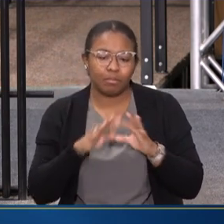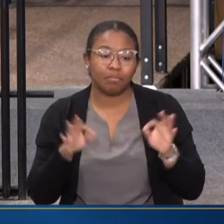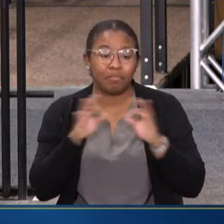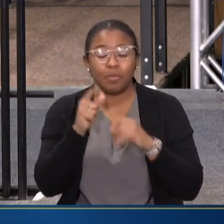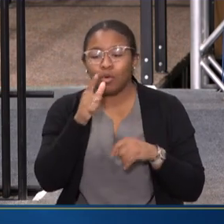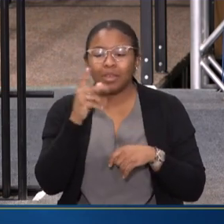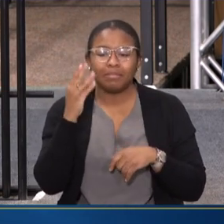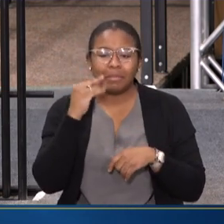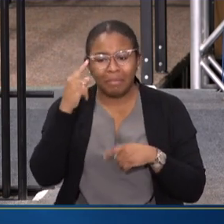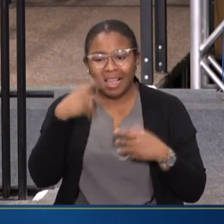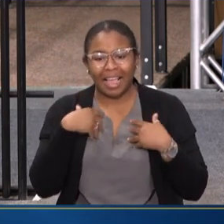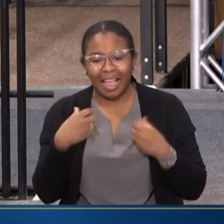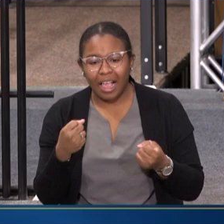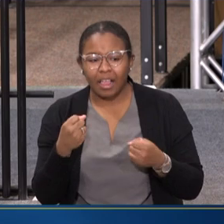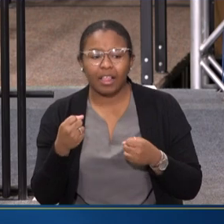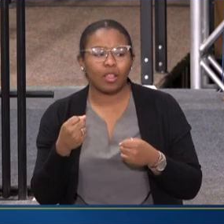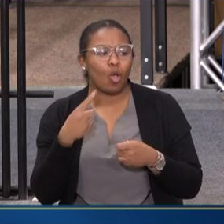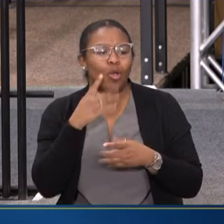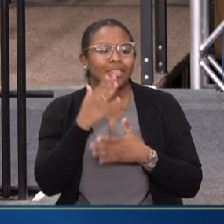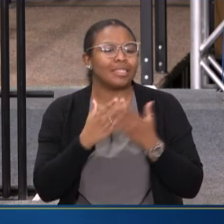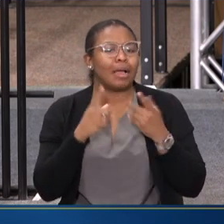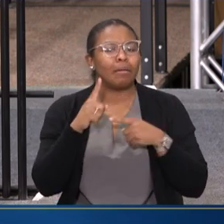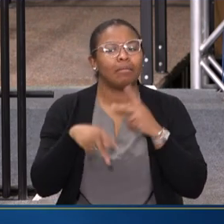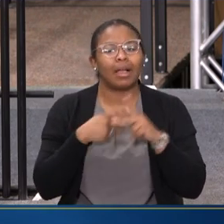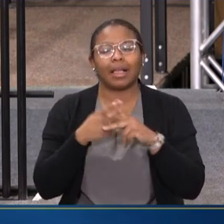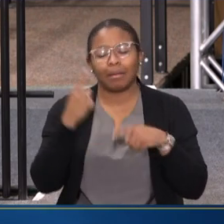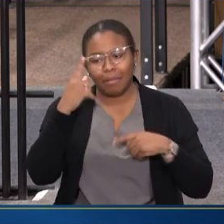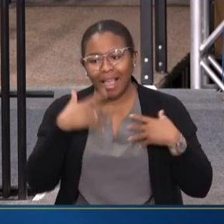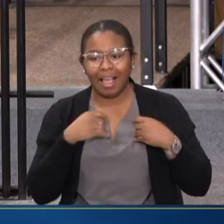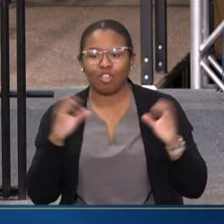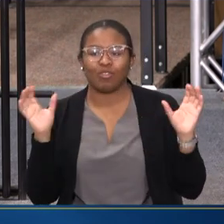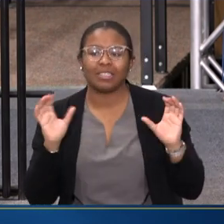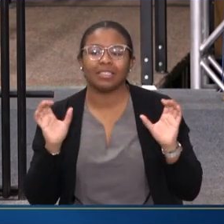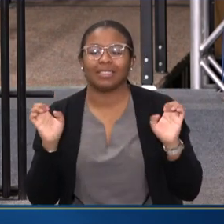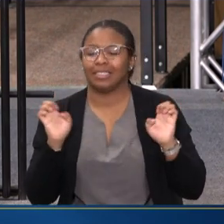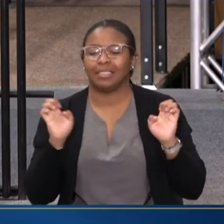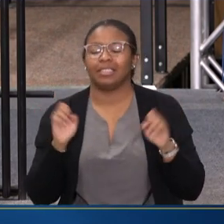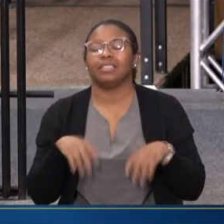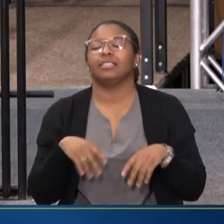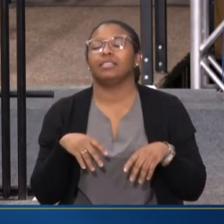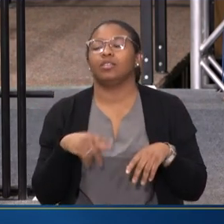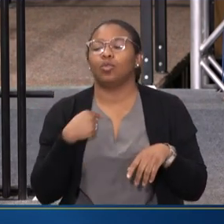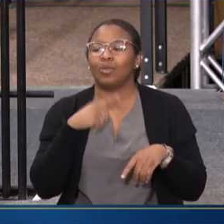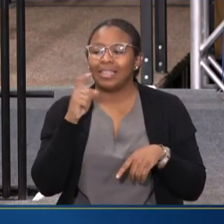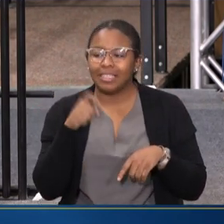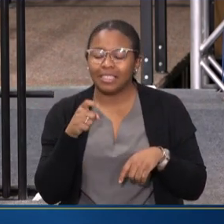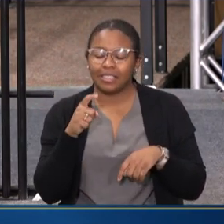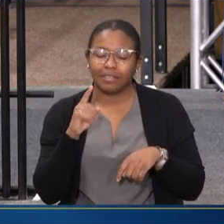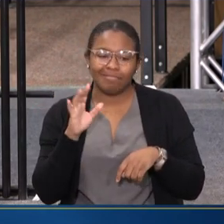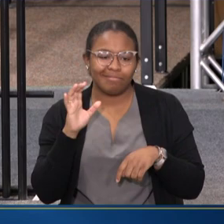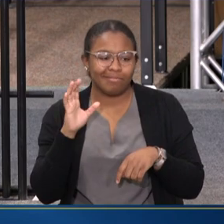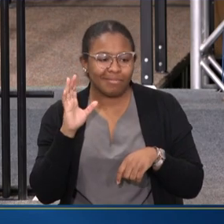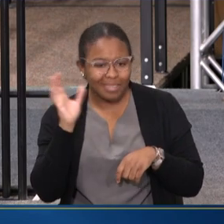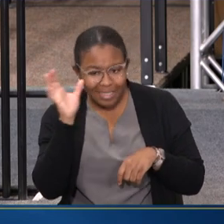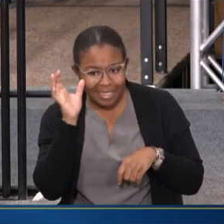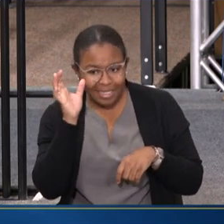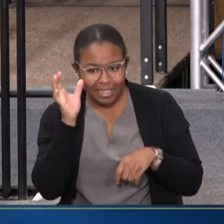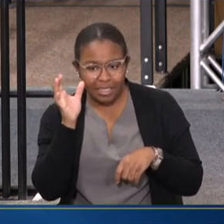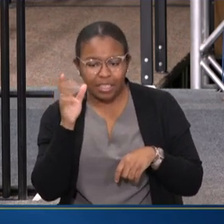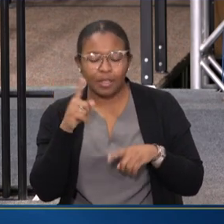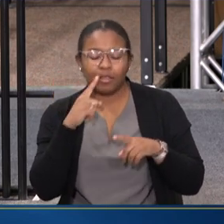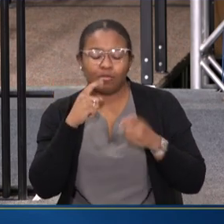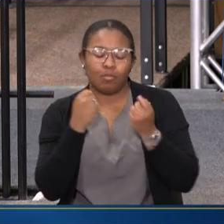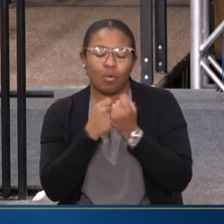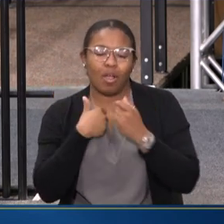EXPERIENCING MENTAL HEALTH CONDITIONS OR IN SOME KIND OF MENTAL HEALTH CRISIS, YOU KNOW, WE NEED TO BE LISTENING TO BE ABLE TO SUPPORT OUR FRIENDS AND